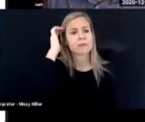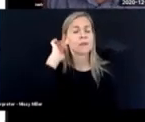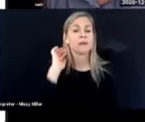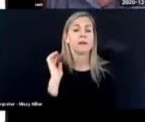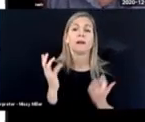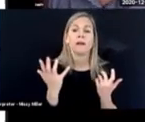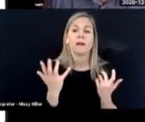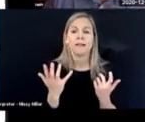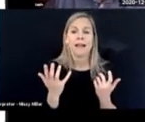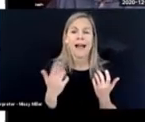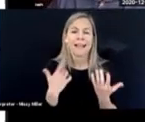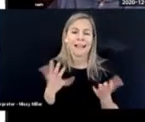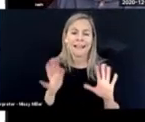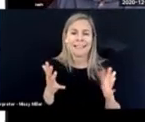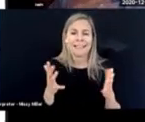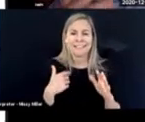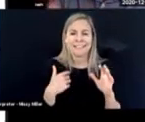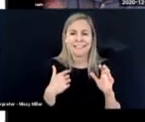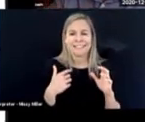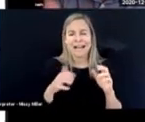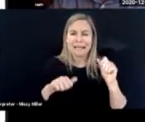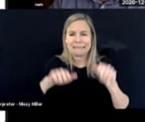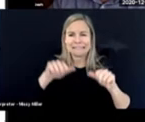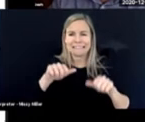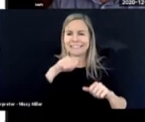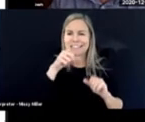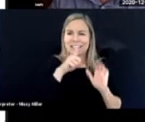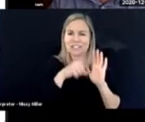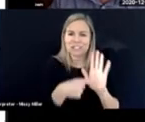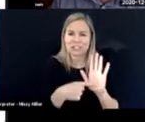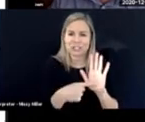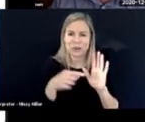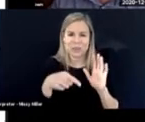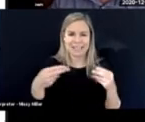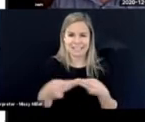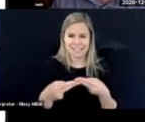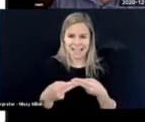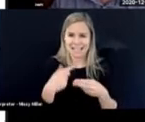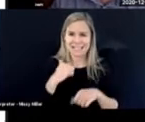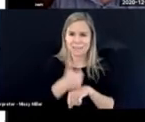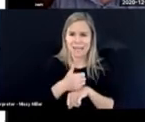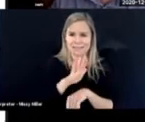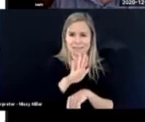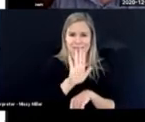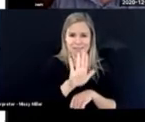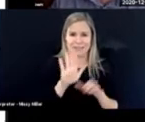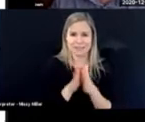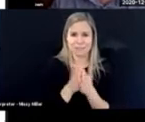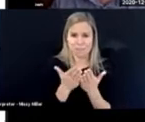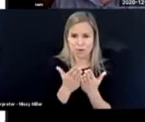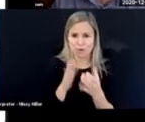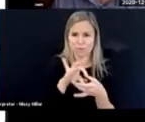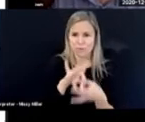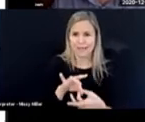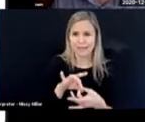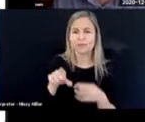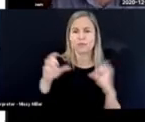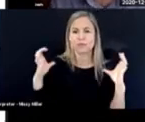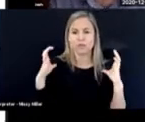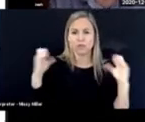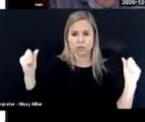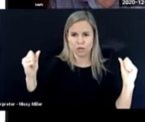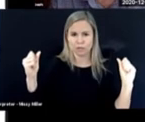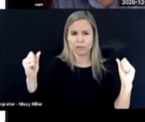I always hesitate about showing the next few slides because they're based on a chapter in this book. It's about